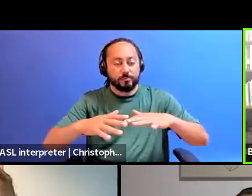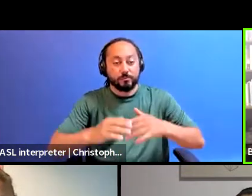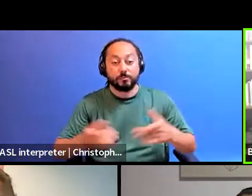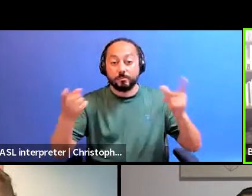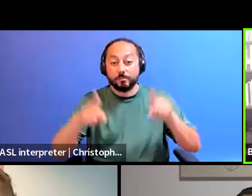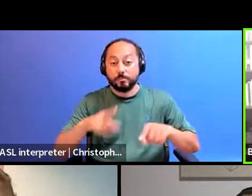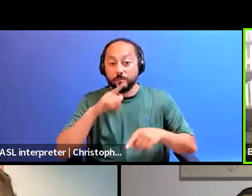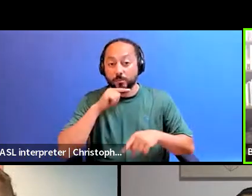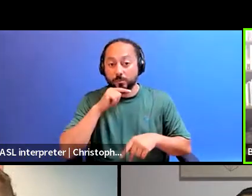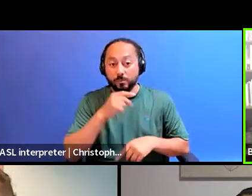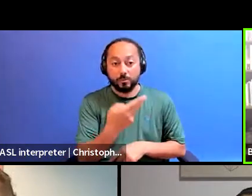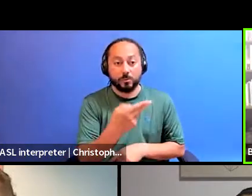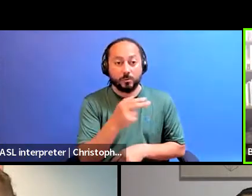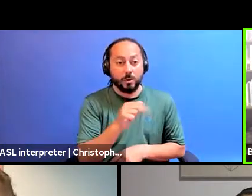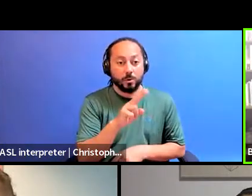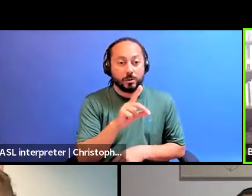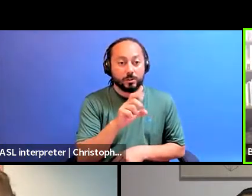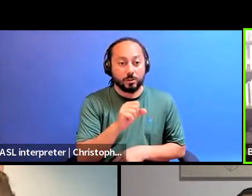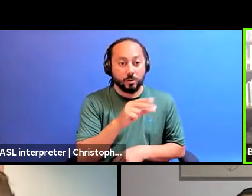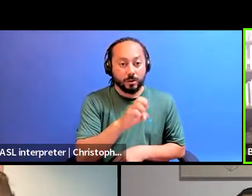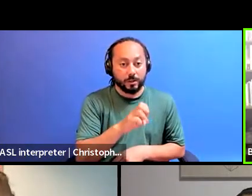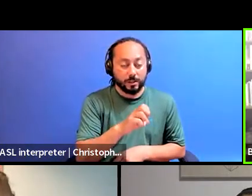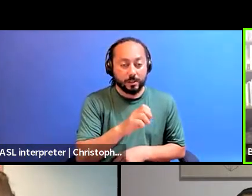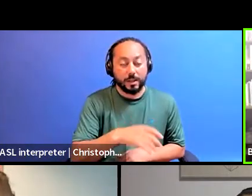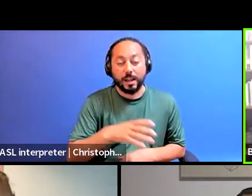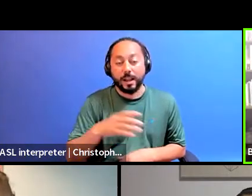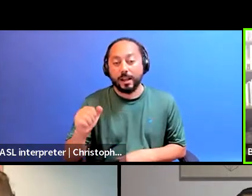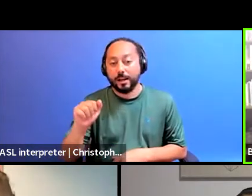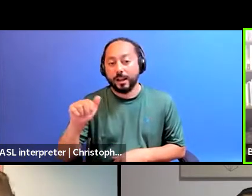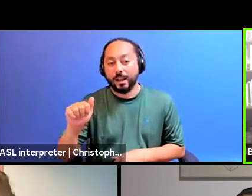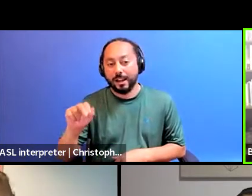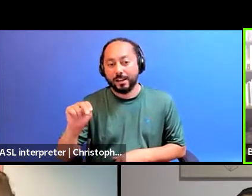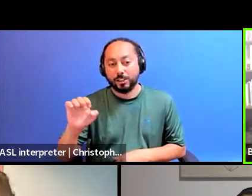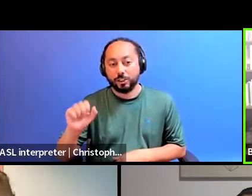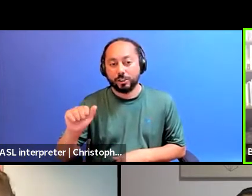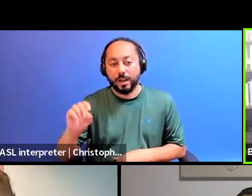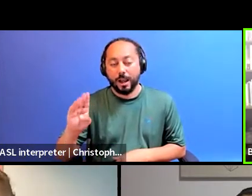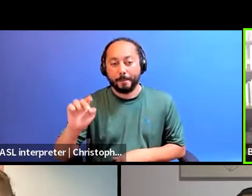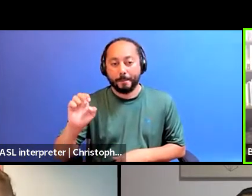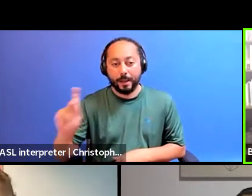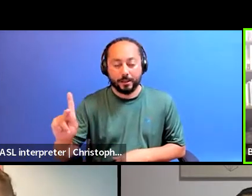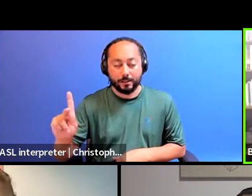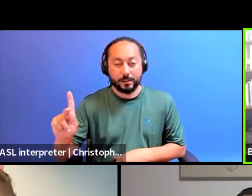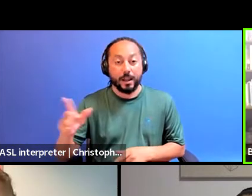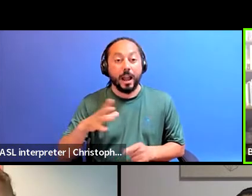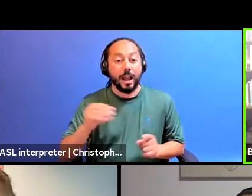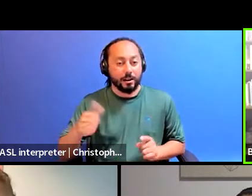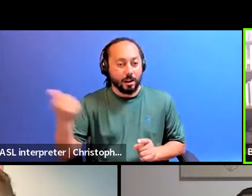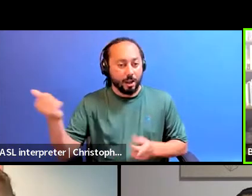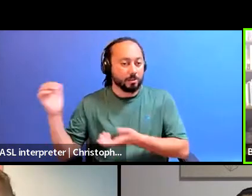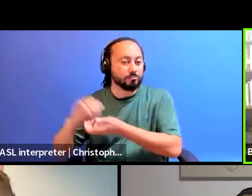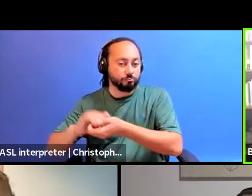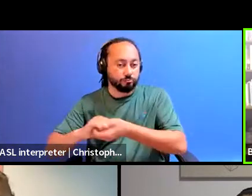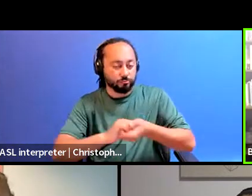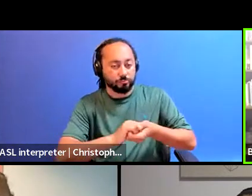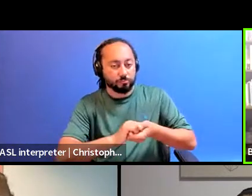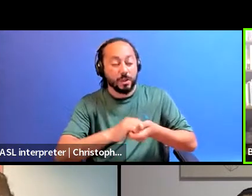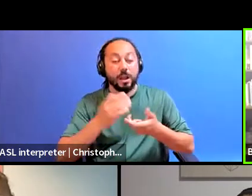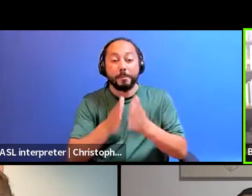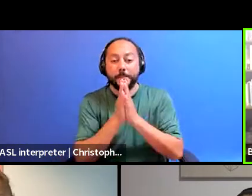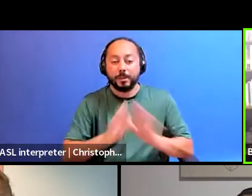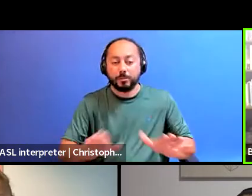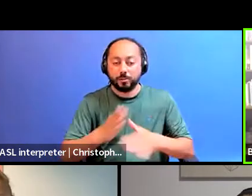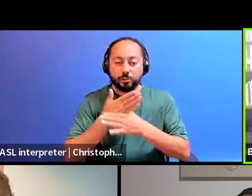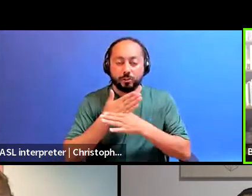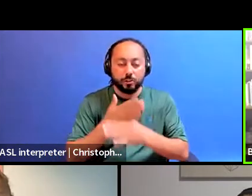the Haudenosaunee Confederacy and the Anishinaabeq, including allied nations, to peaceably share and protect